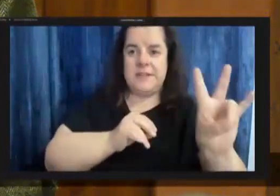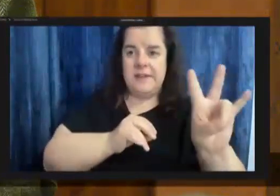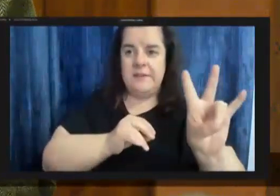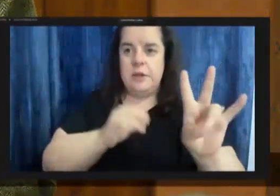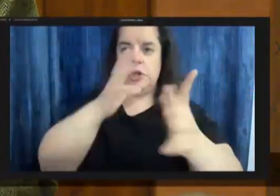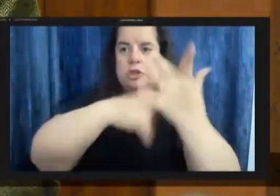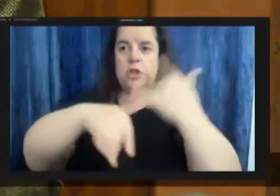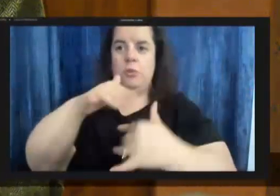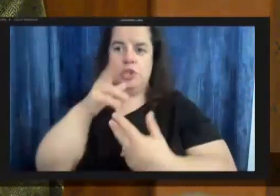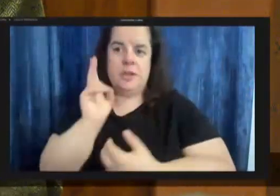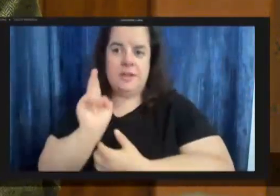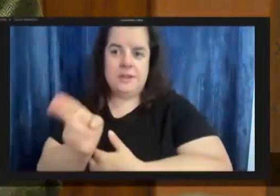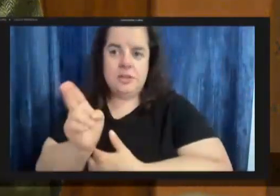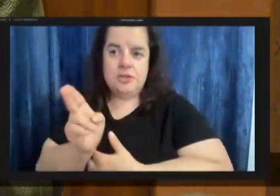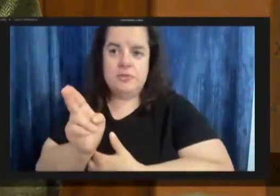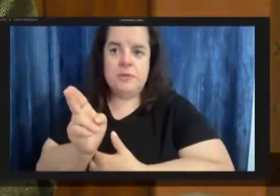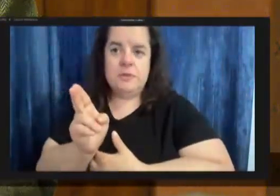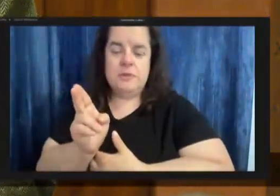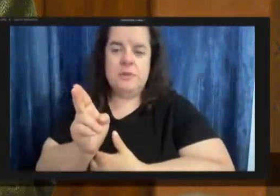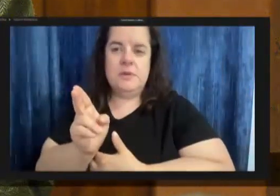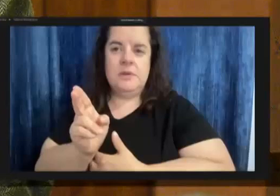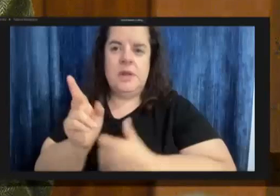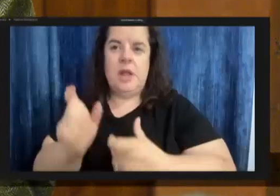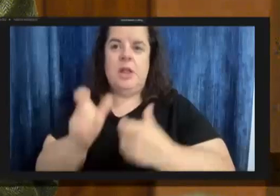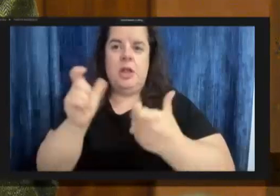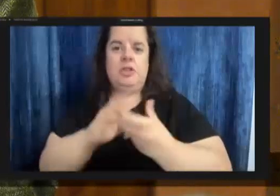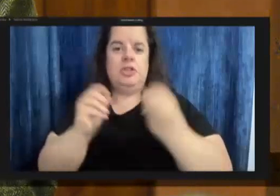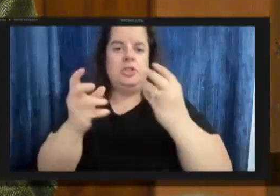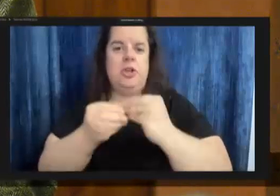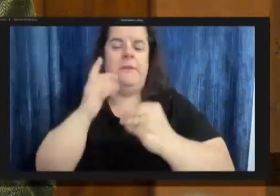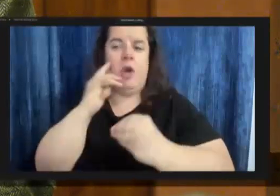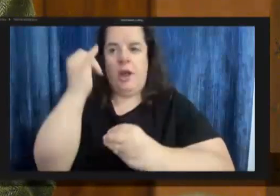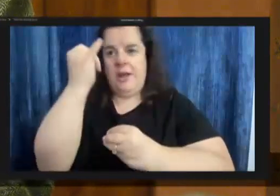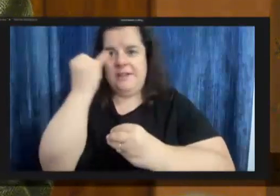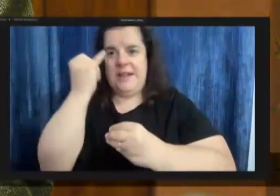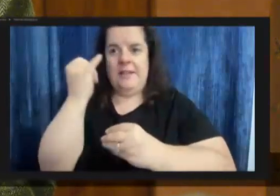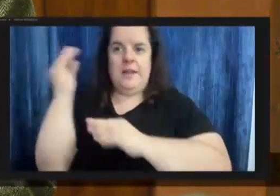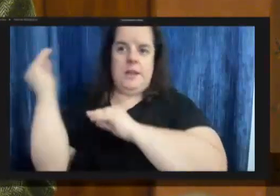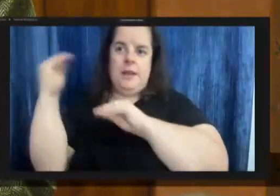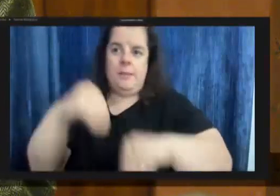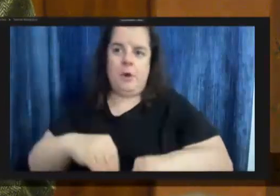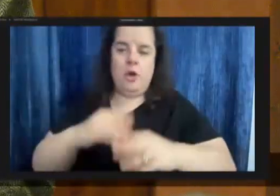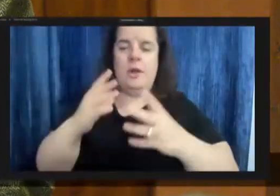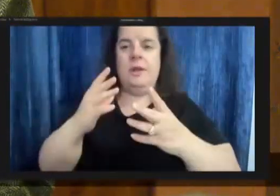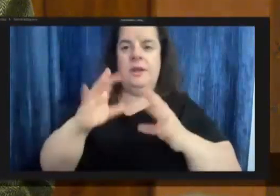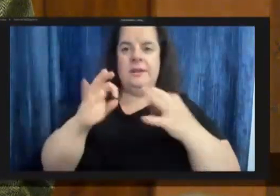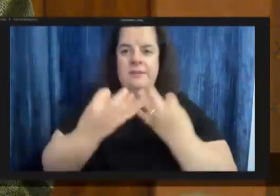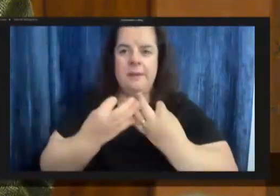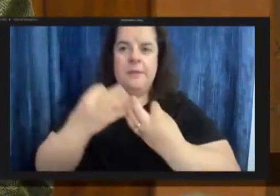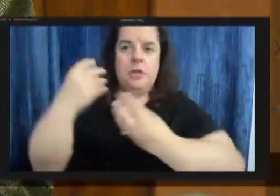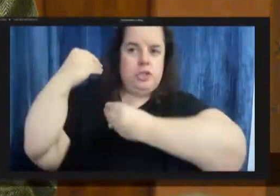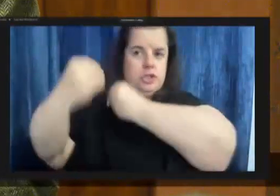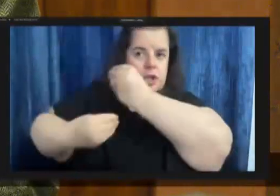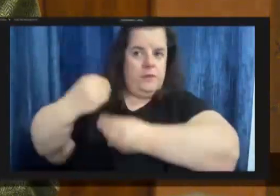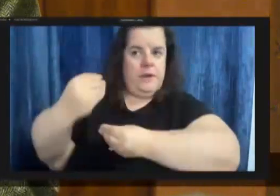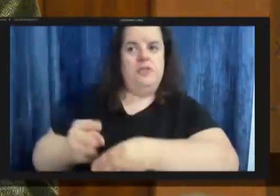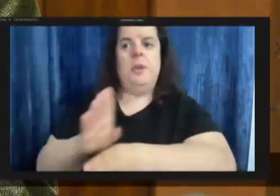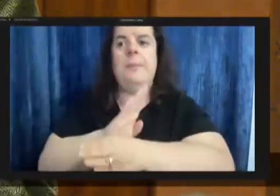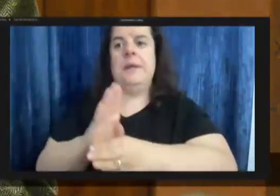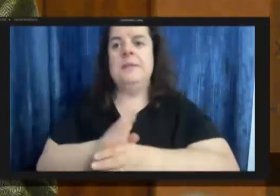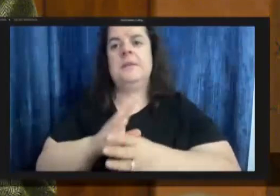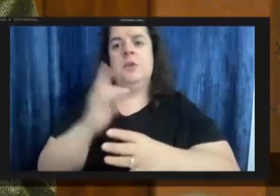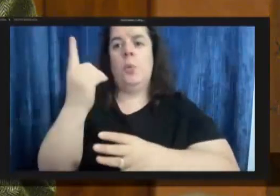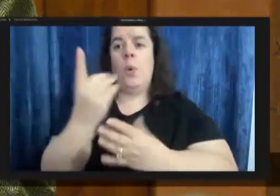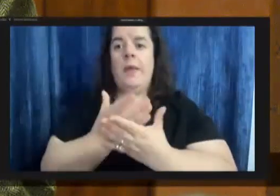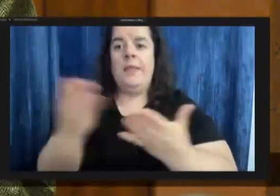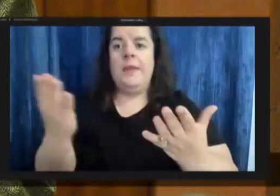history larger larger narrative of italian immigrant families intergenerational businesses one thing that's